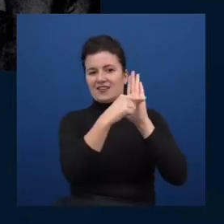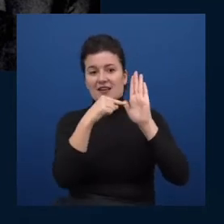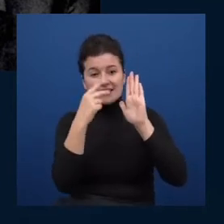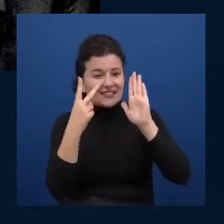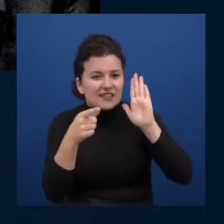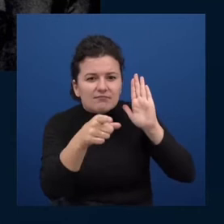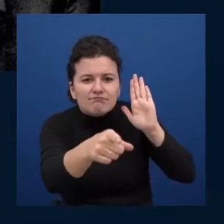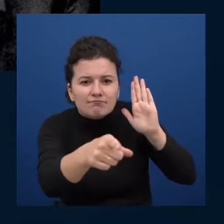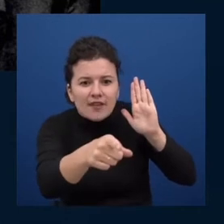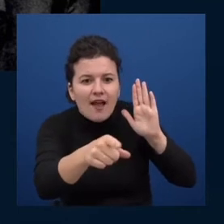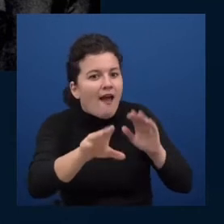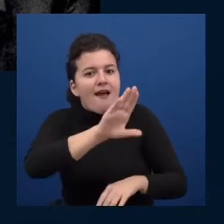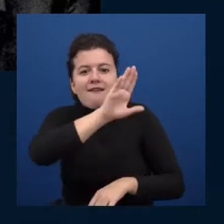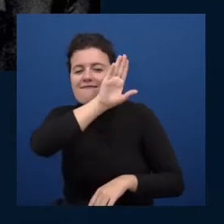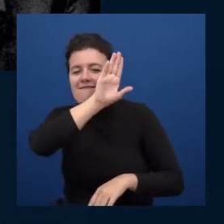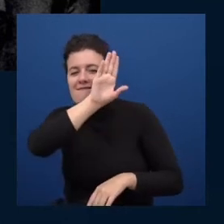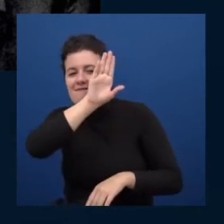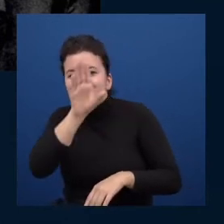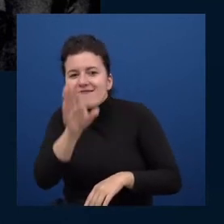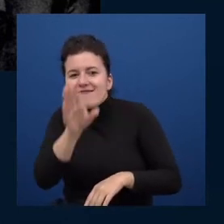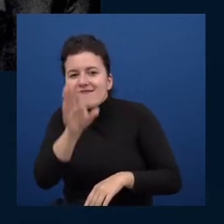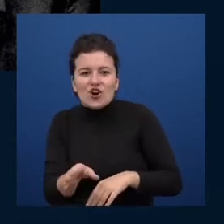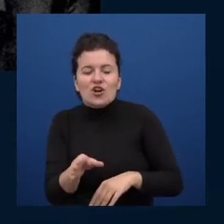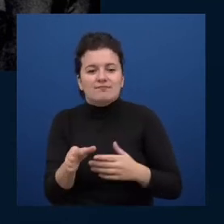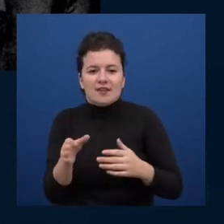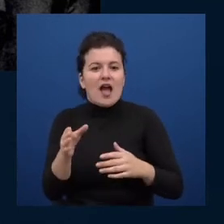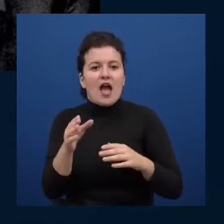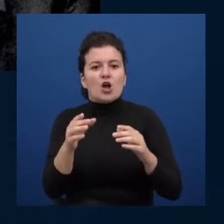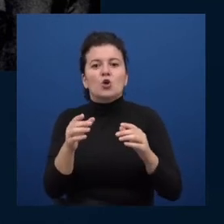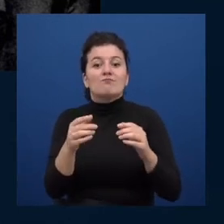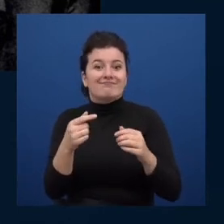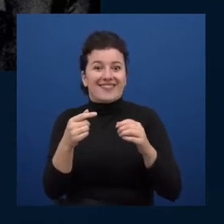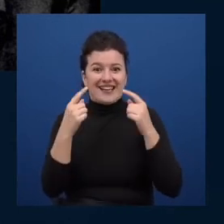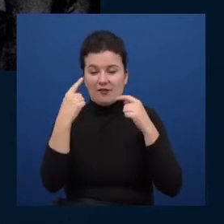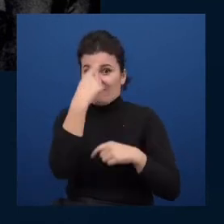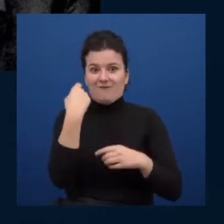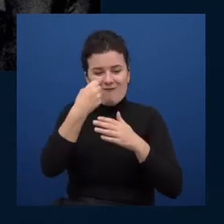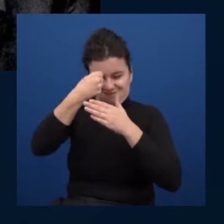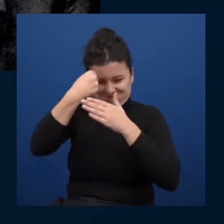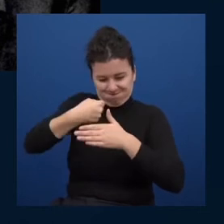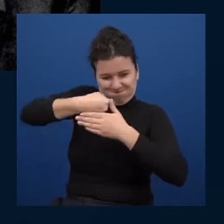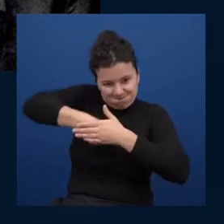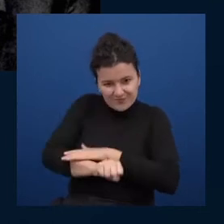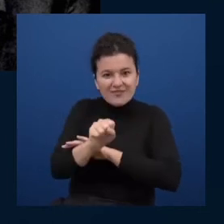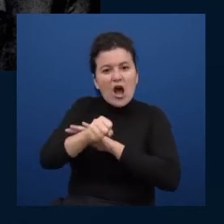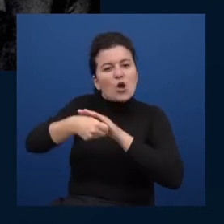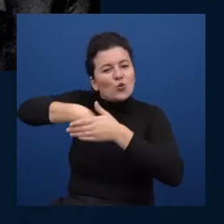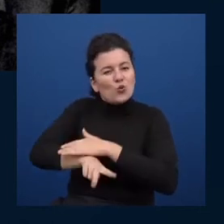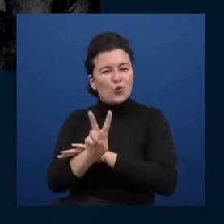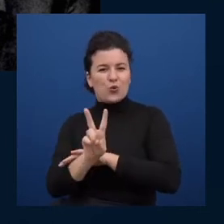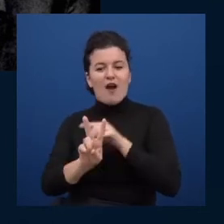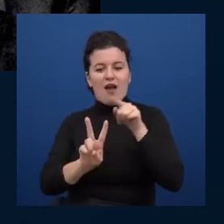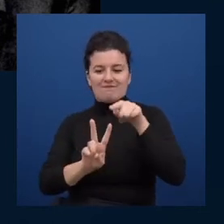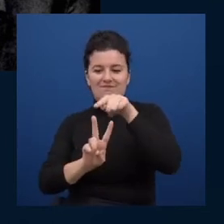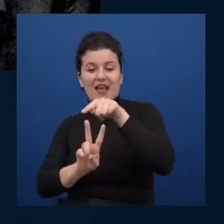as what Sherlock Holmes says if there's ever a murder like oh and then they murdered it but he was at the other side of this no